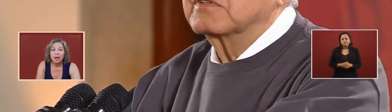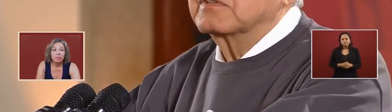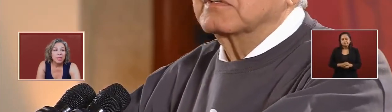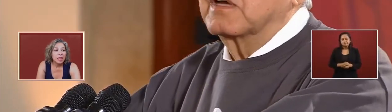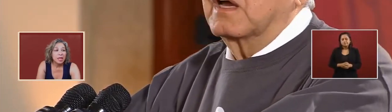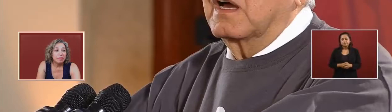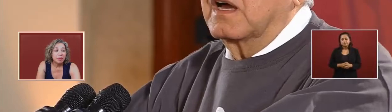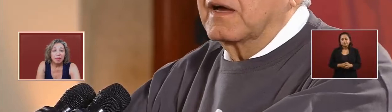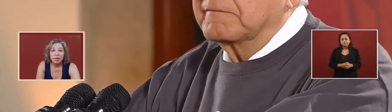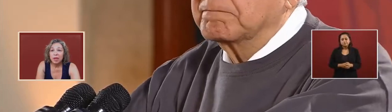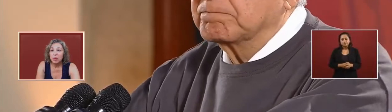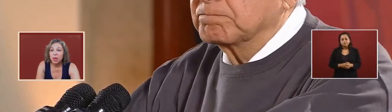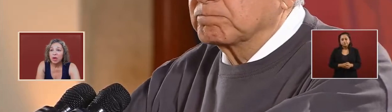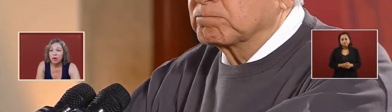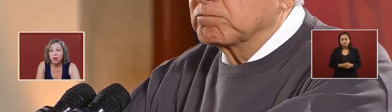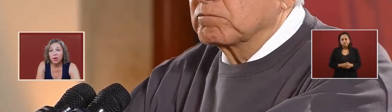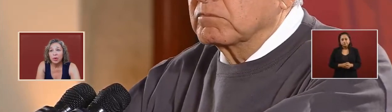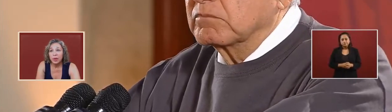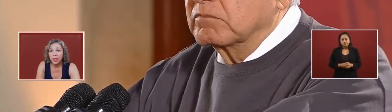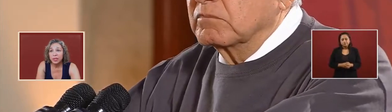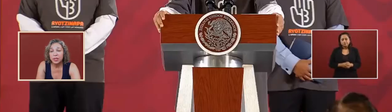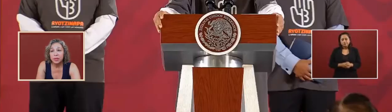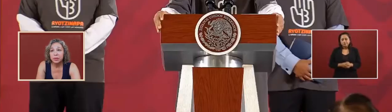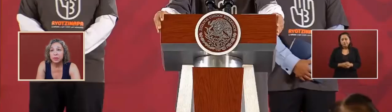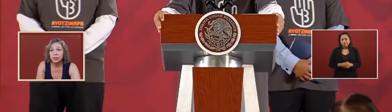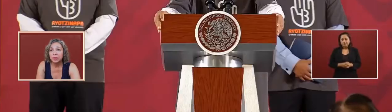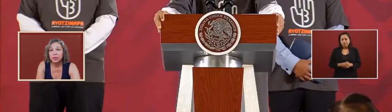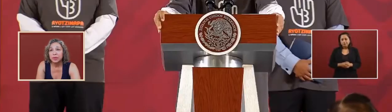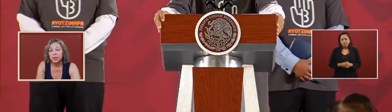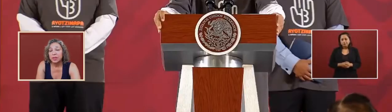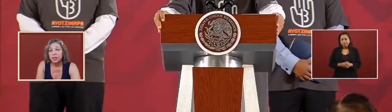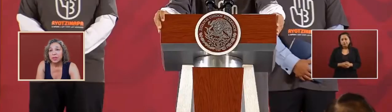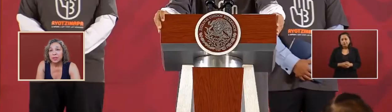i believe that we are going to